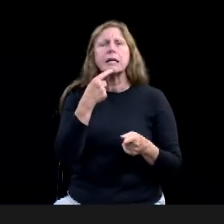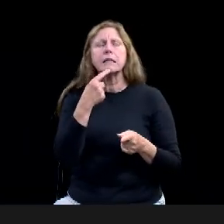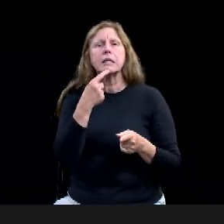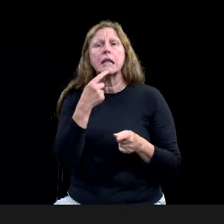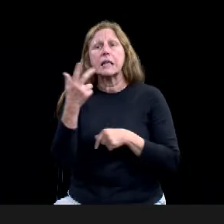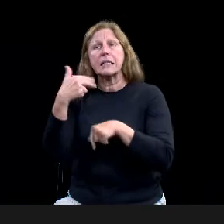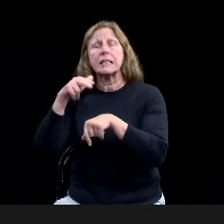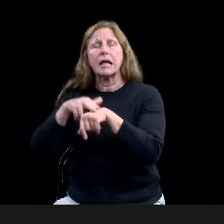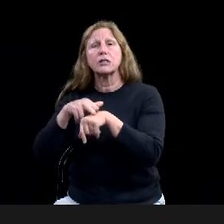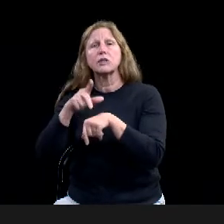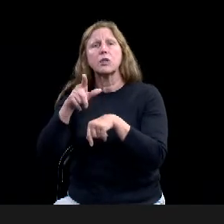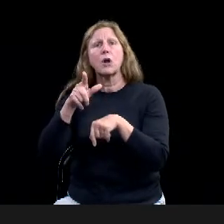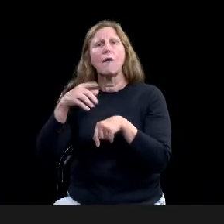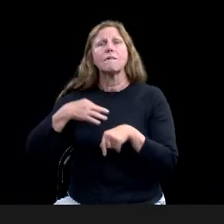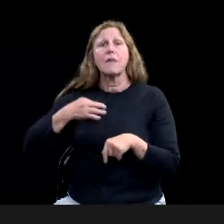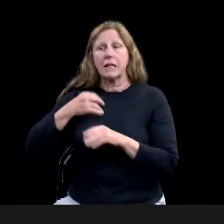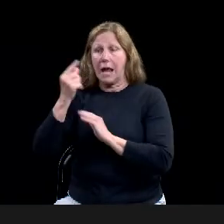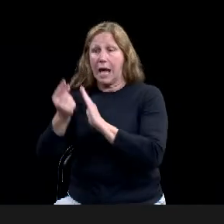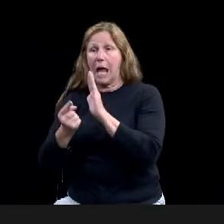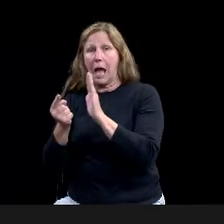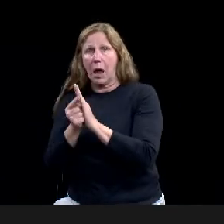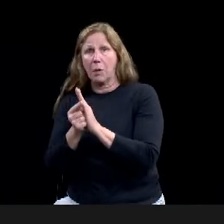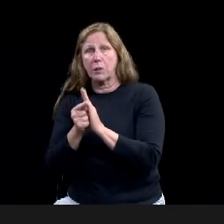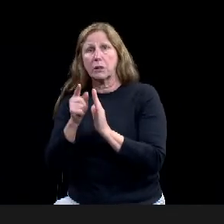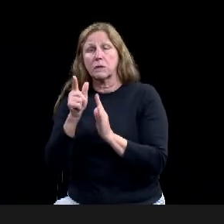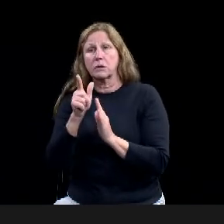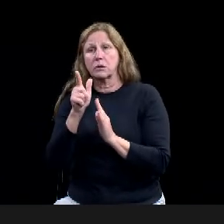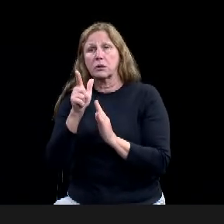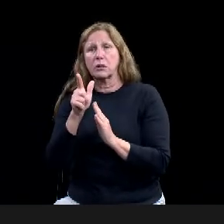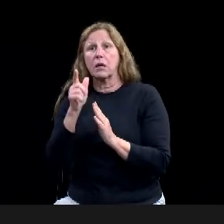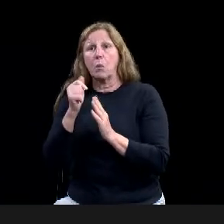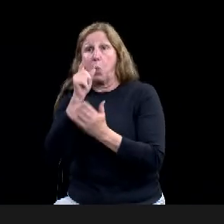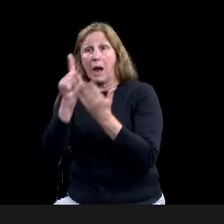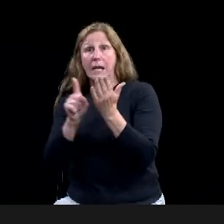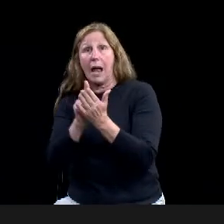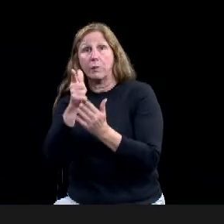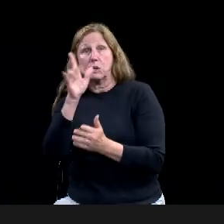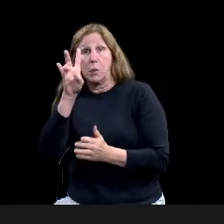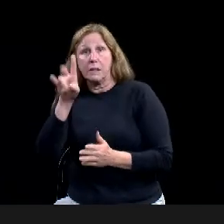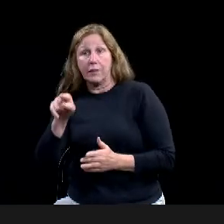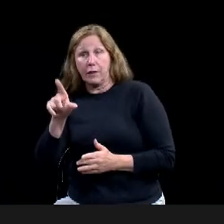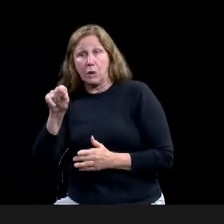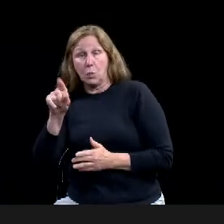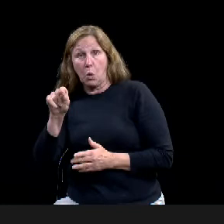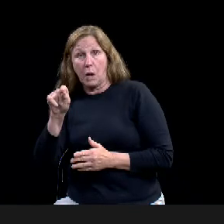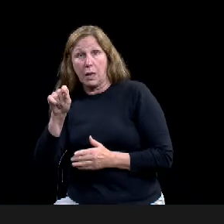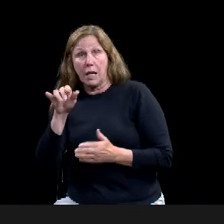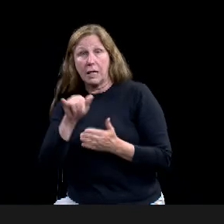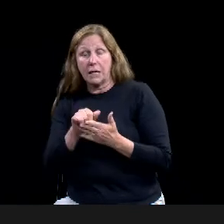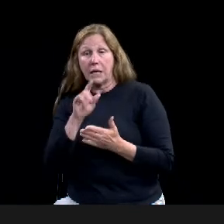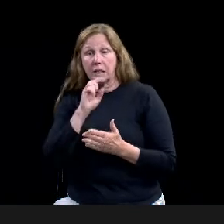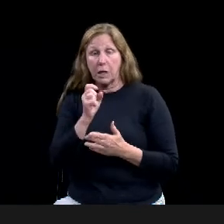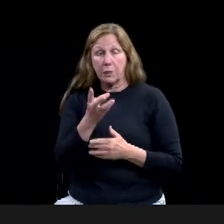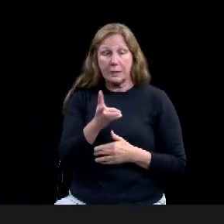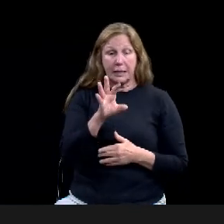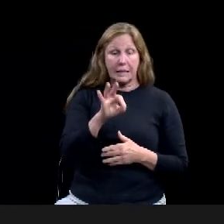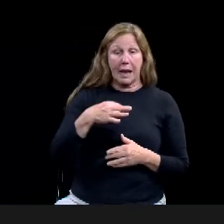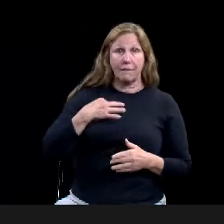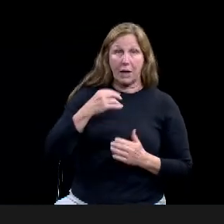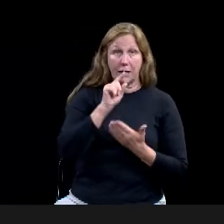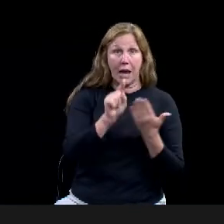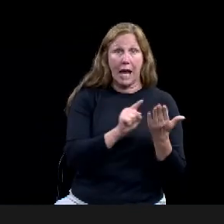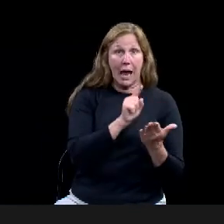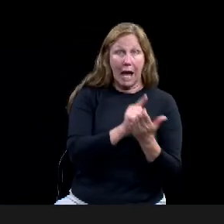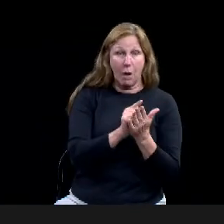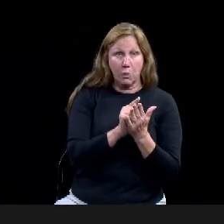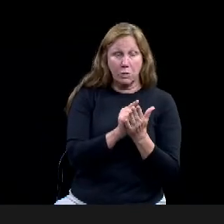69 volunteer hours for, uh, to hit that match component could, um, neighborhood association